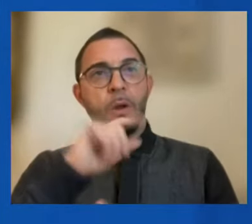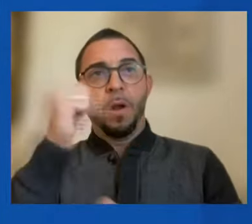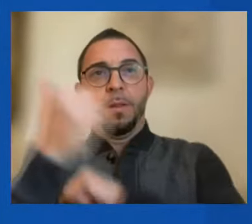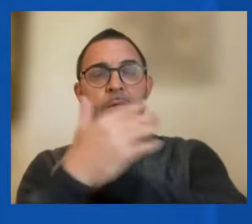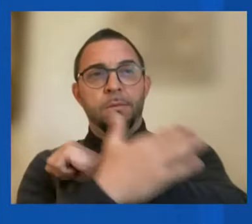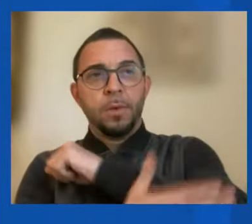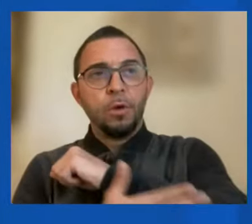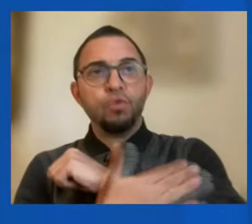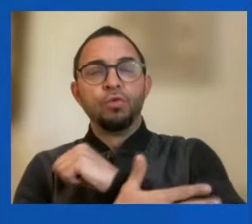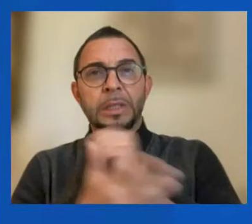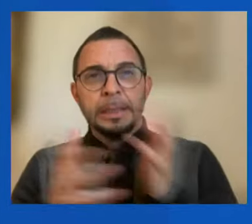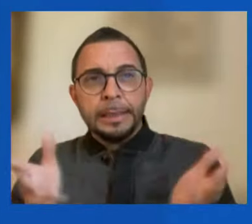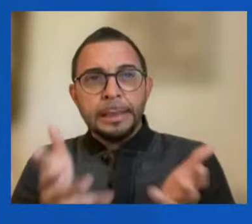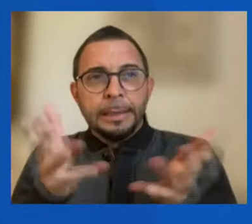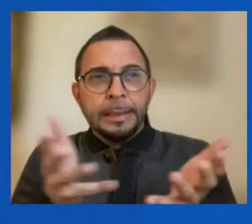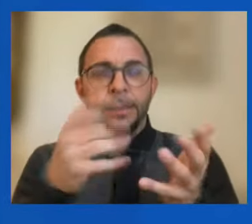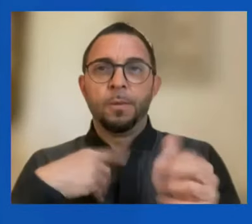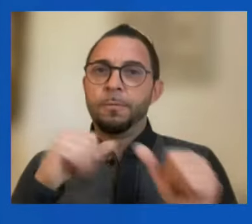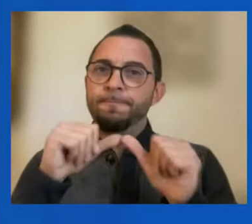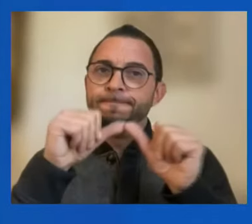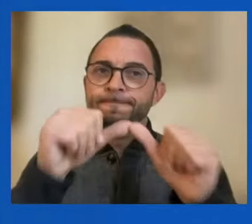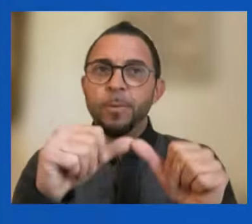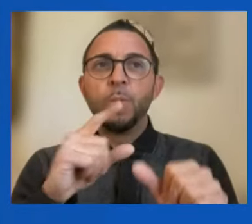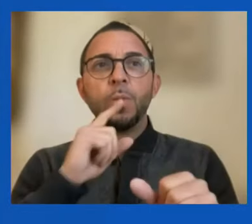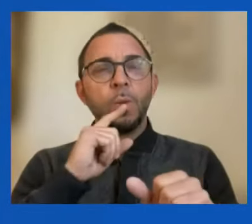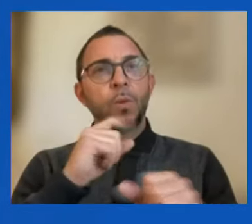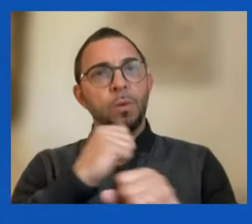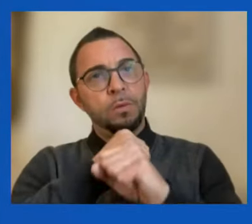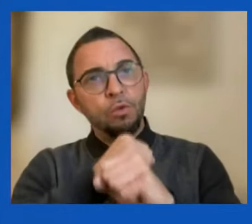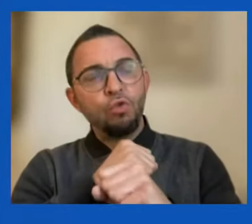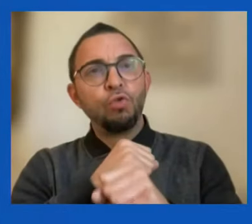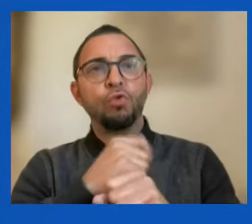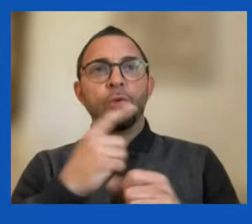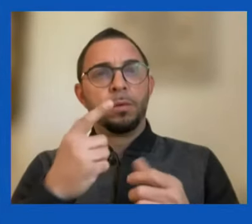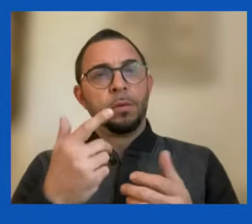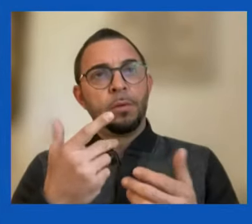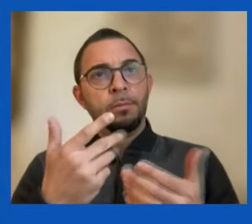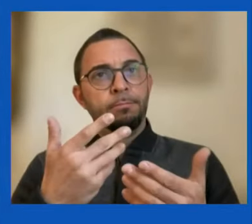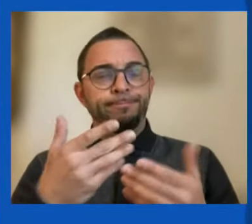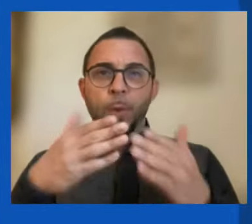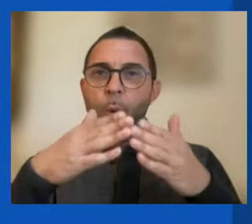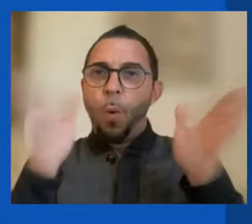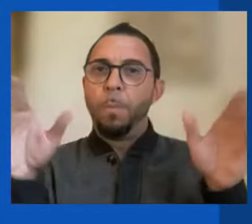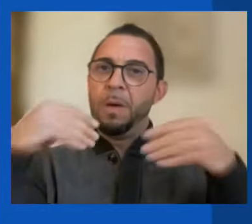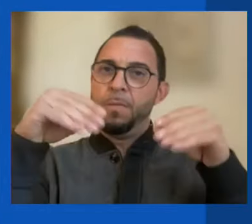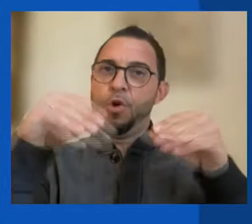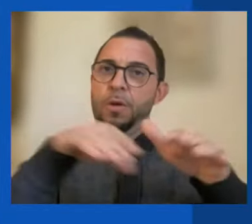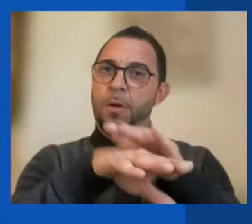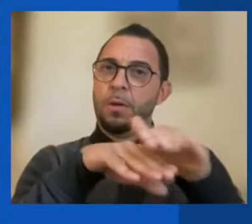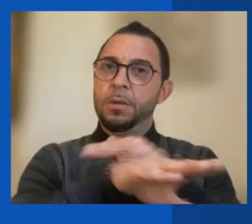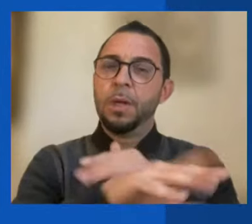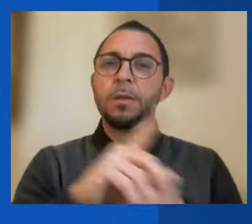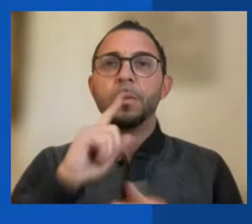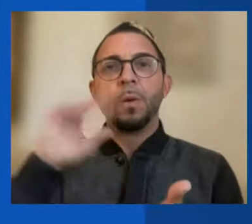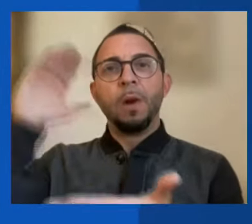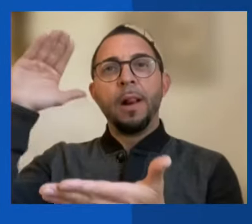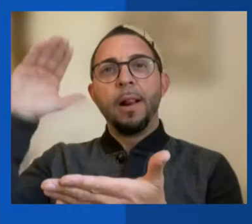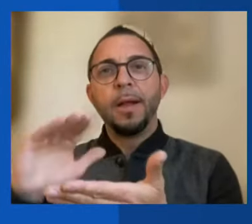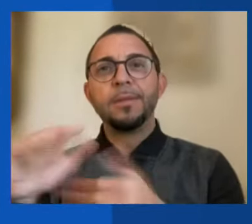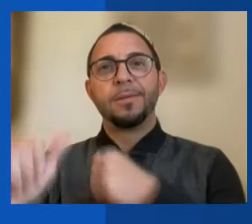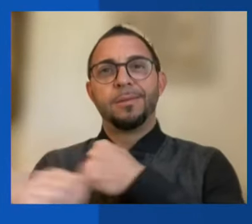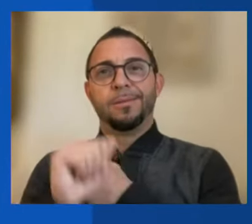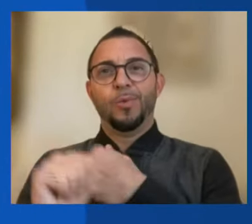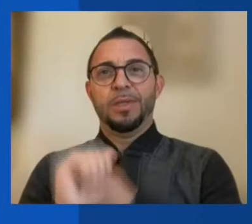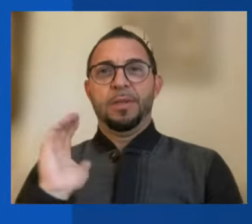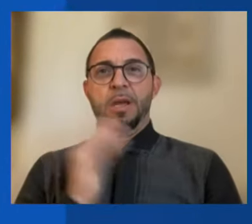can continue to securely extend market access will lower the risks to our economy as well